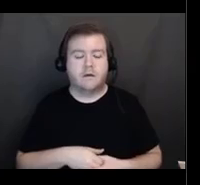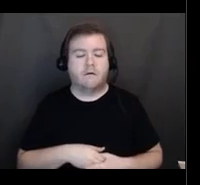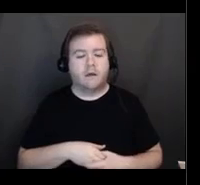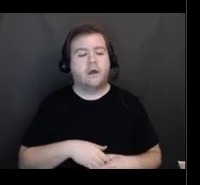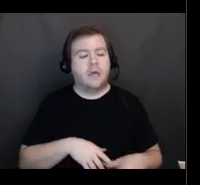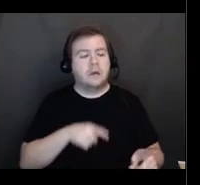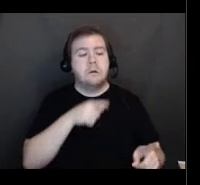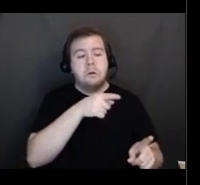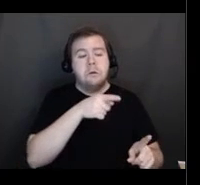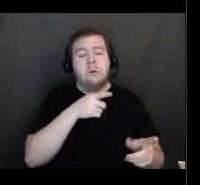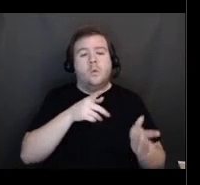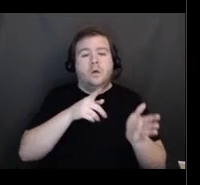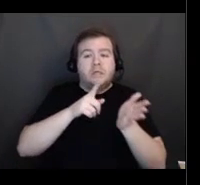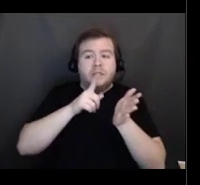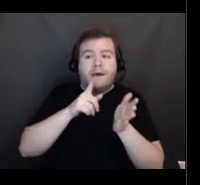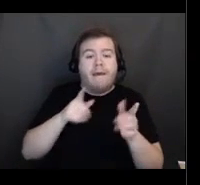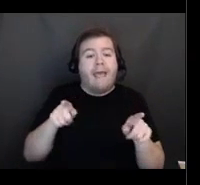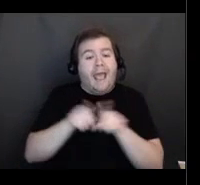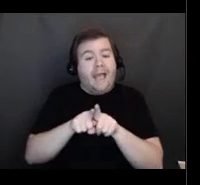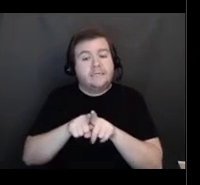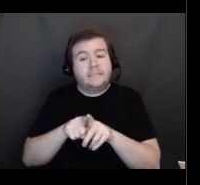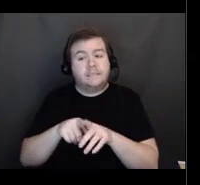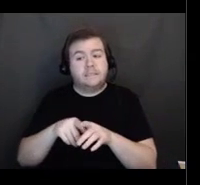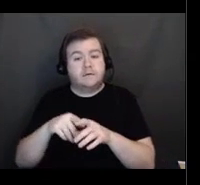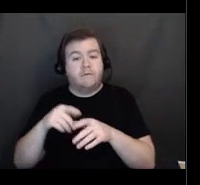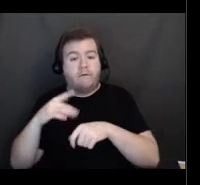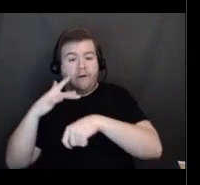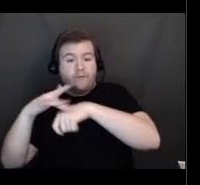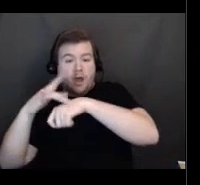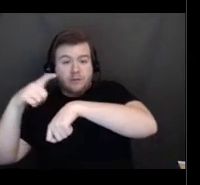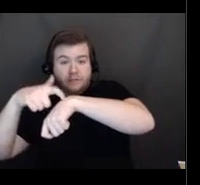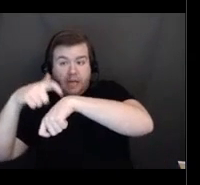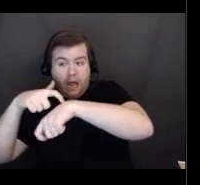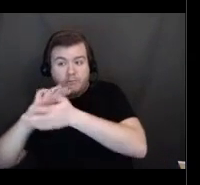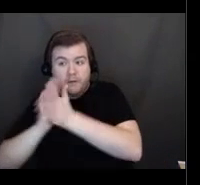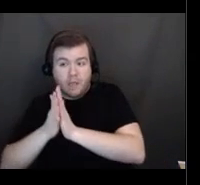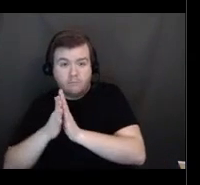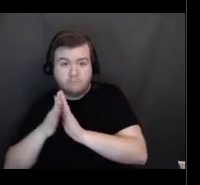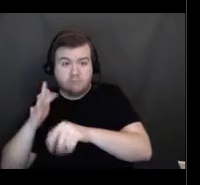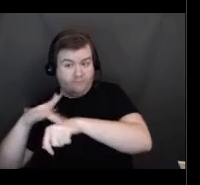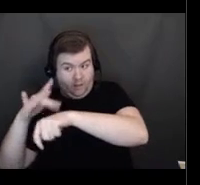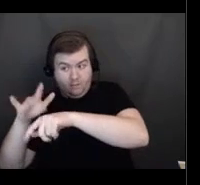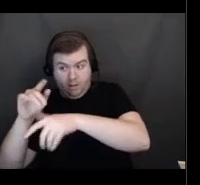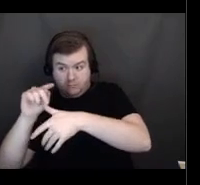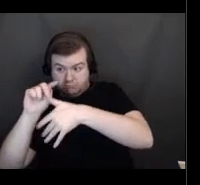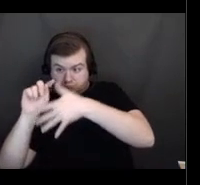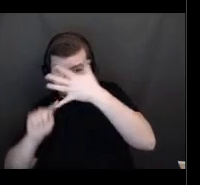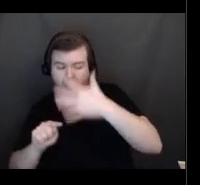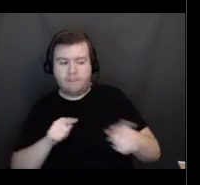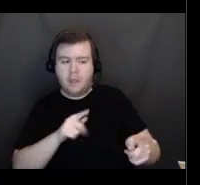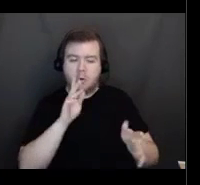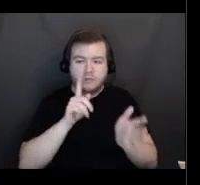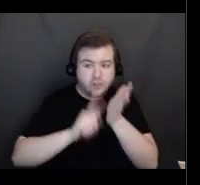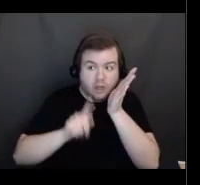vaccine providers are adding slots and other vaccine eligible recipients are changing or canceling their appointments.